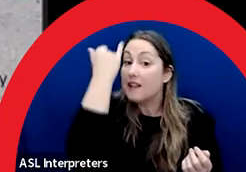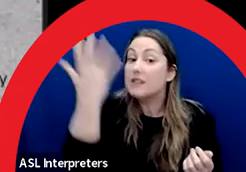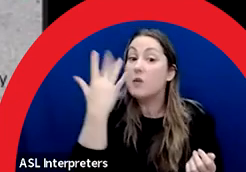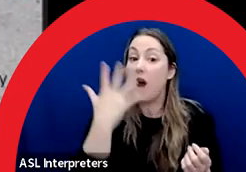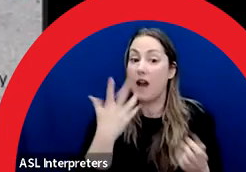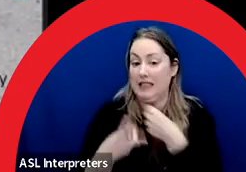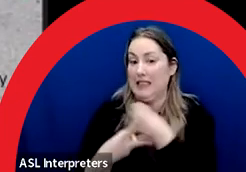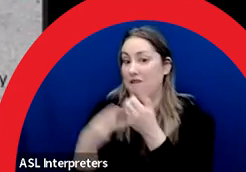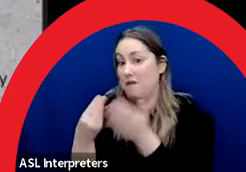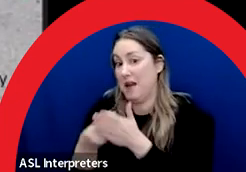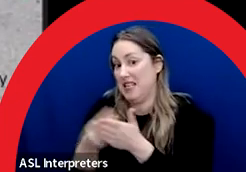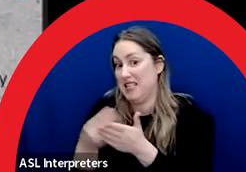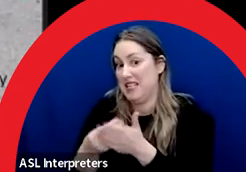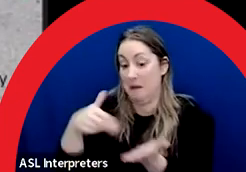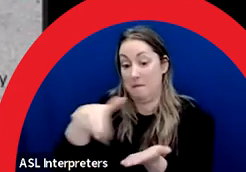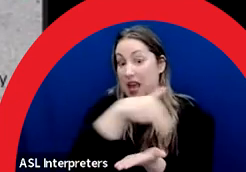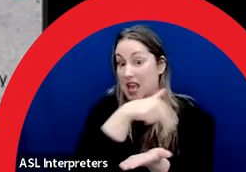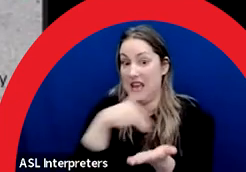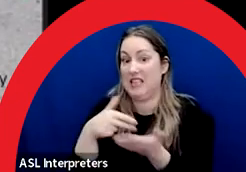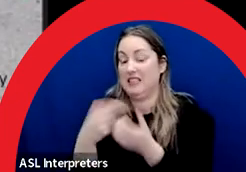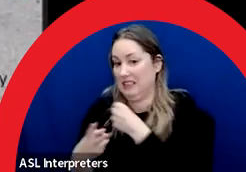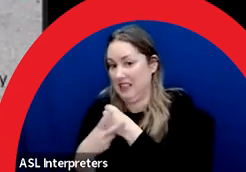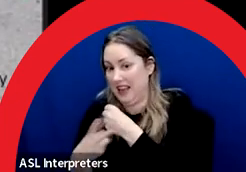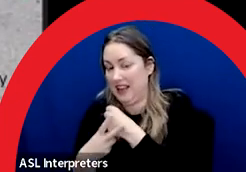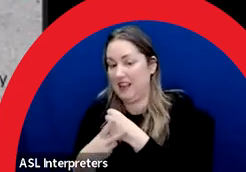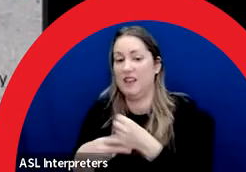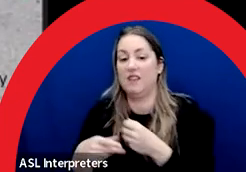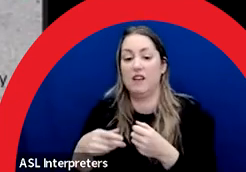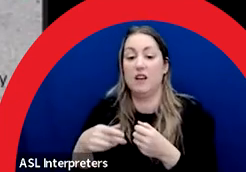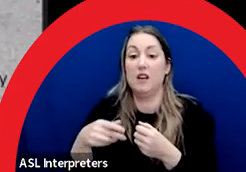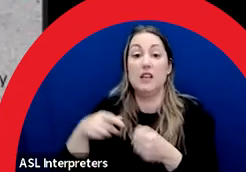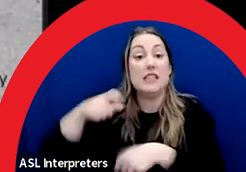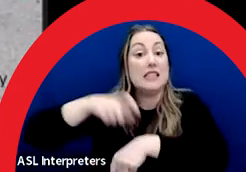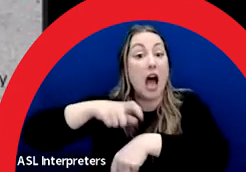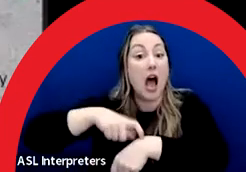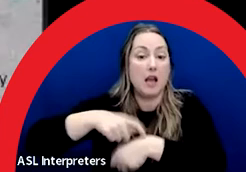and labor, or even shorter installation times.